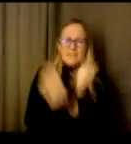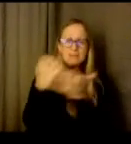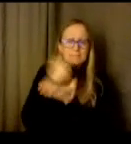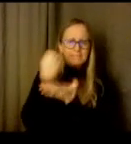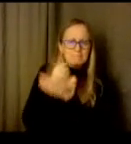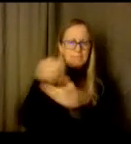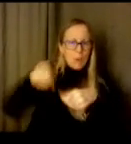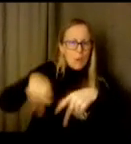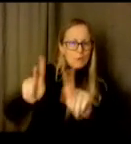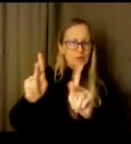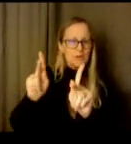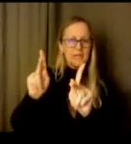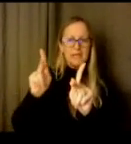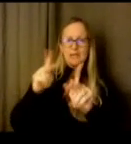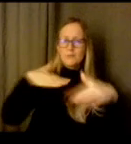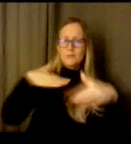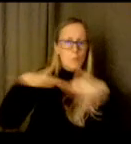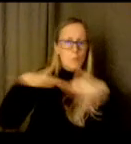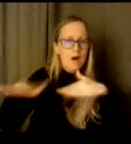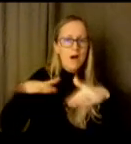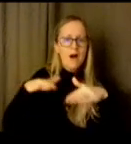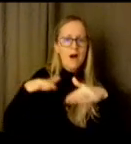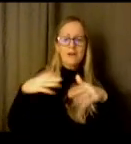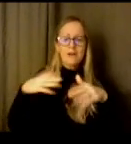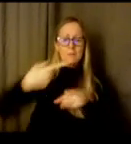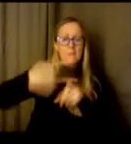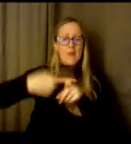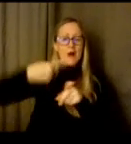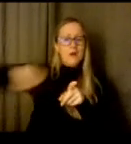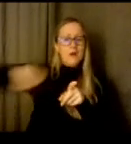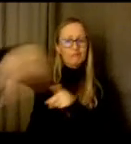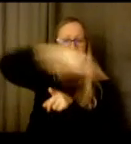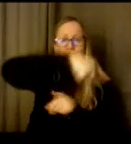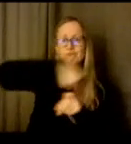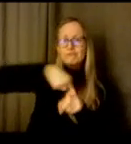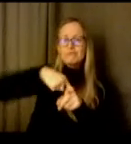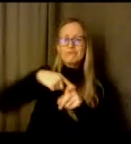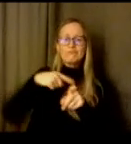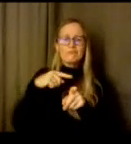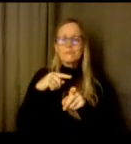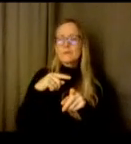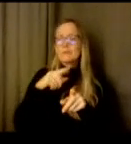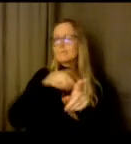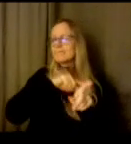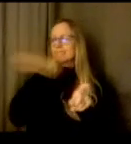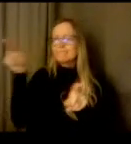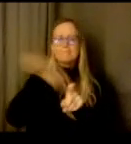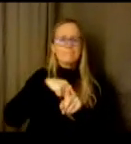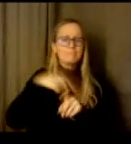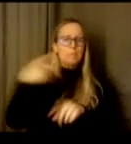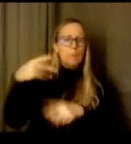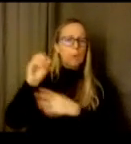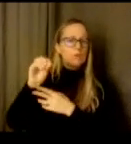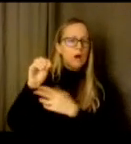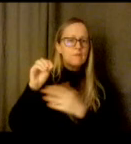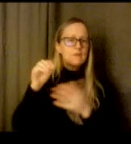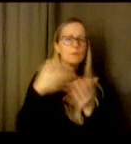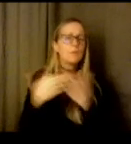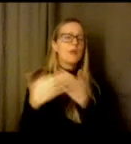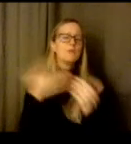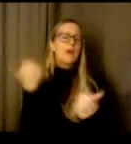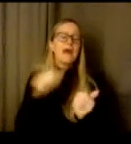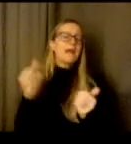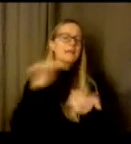for a walk go around the block just anything go to the post office any any excuse to get outside even in this